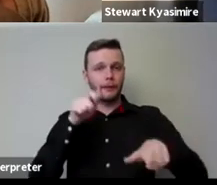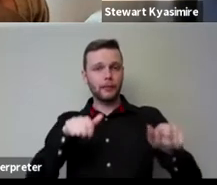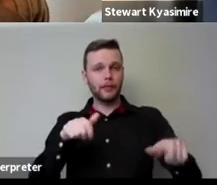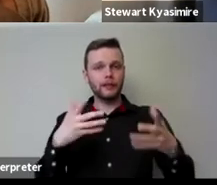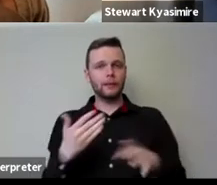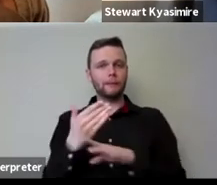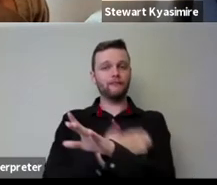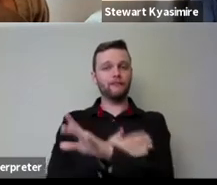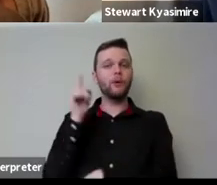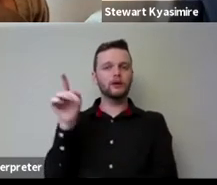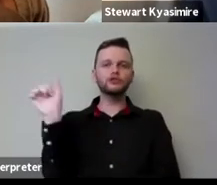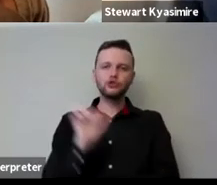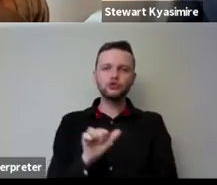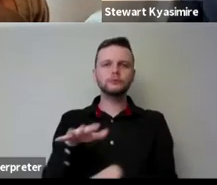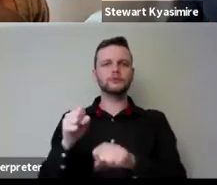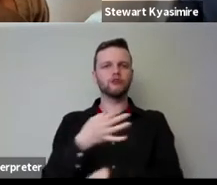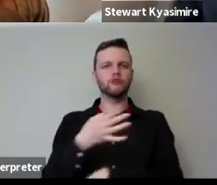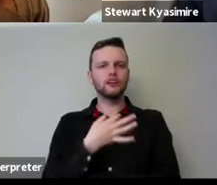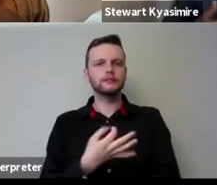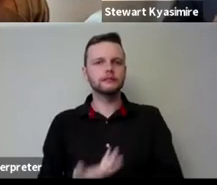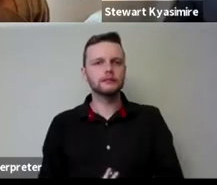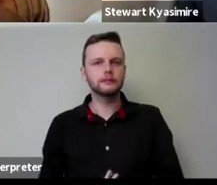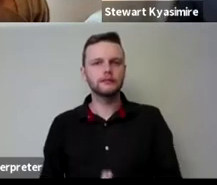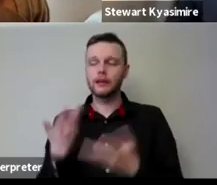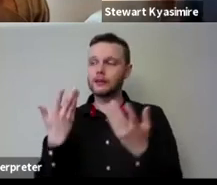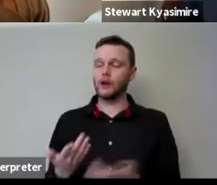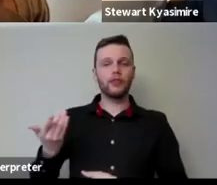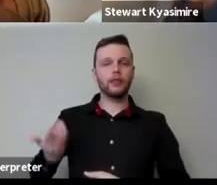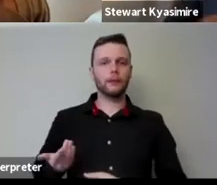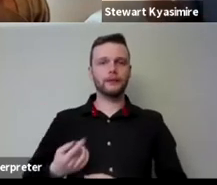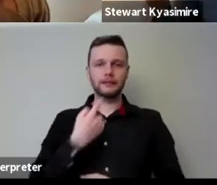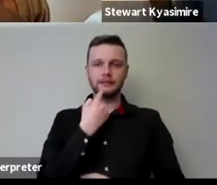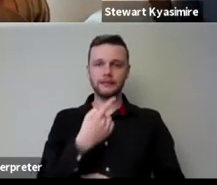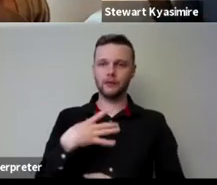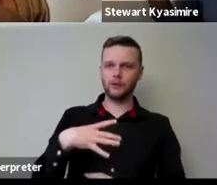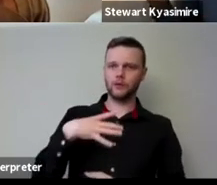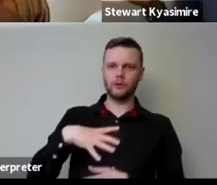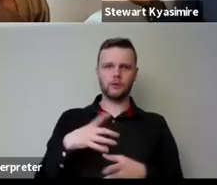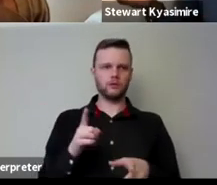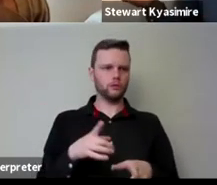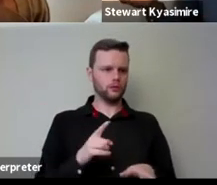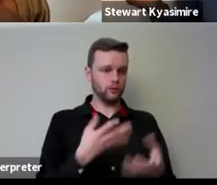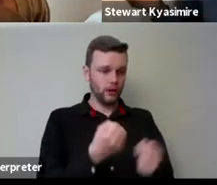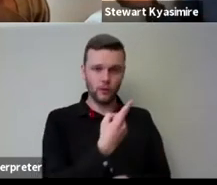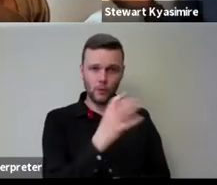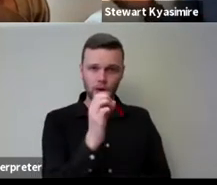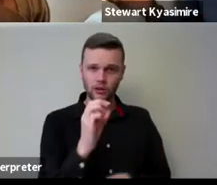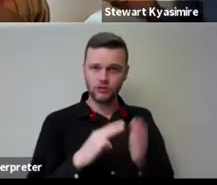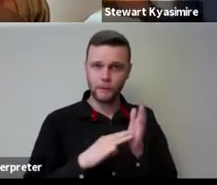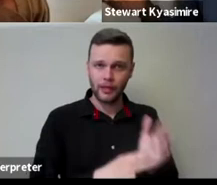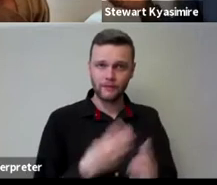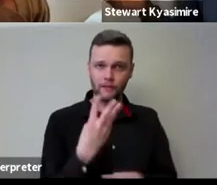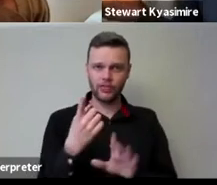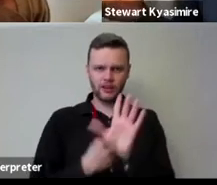this should have been taking risks now you've got these companies that are going right we've got like like what you've got 100 million for the next three years